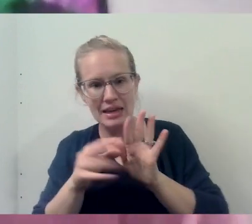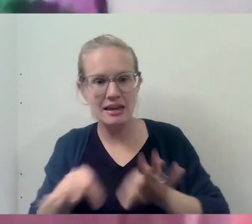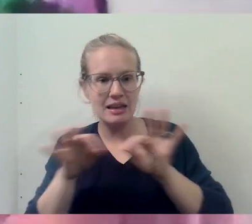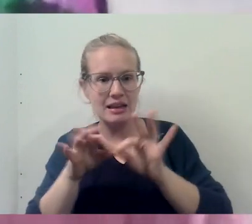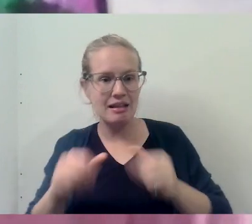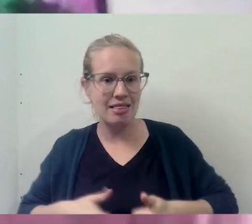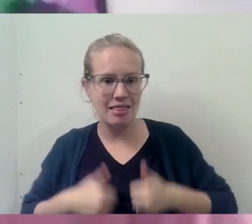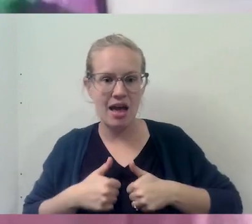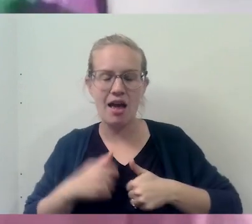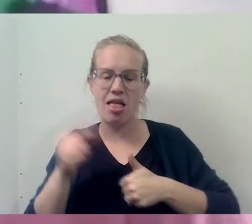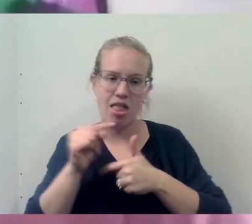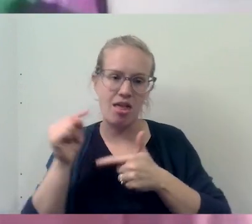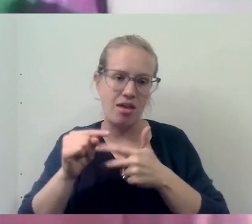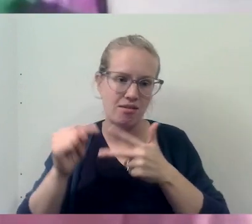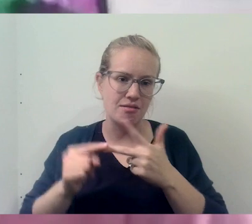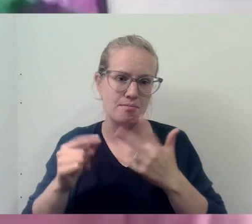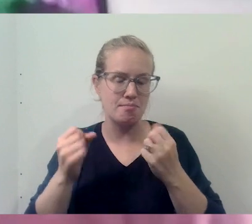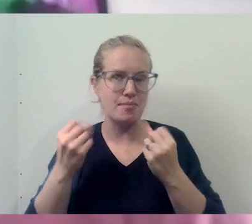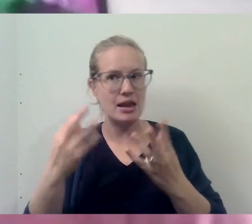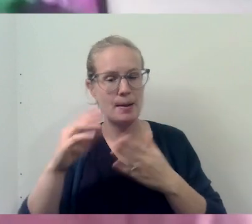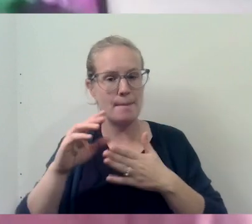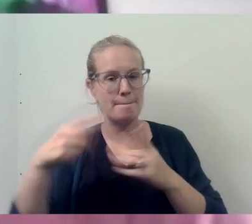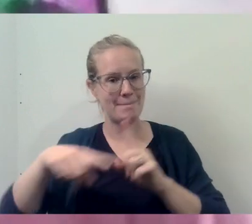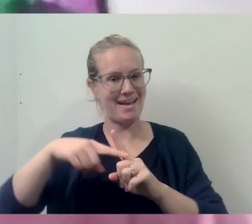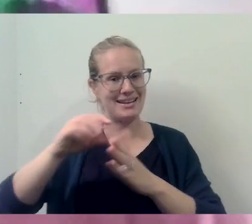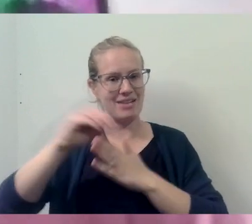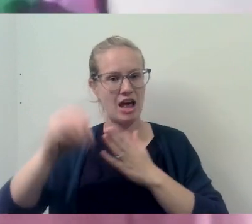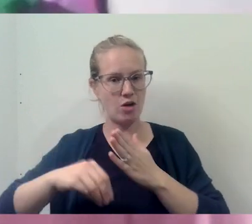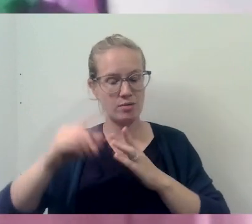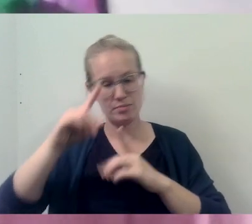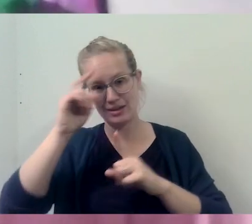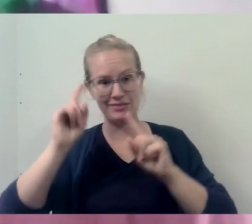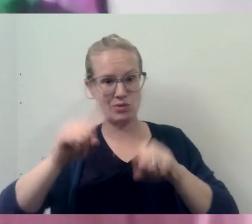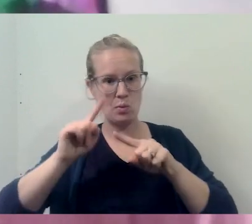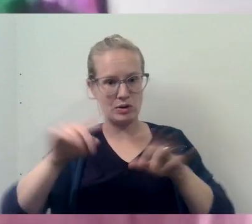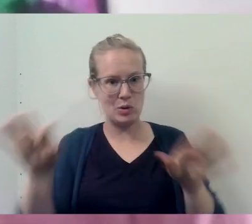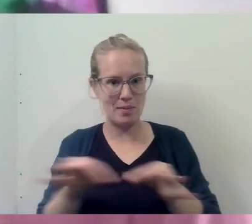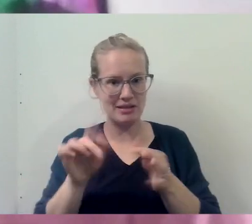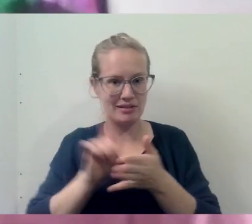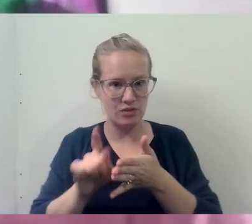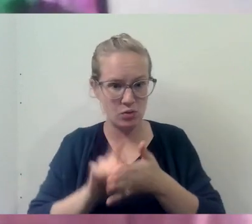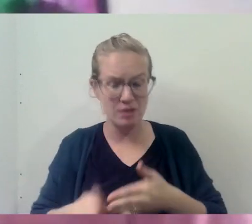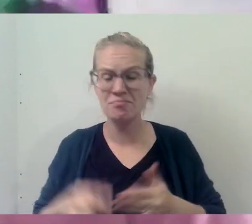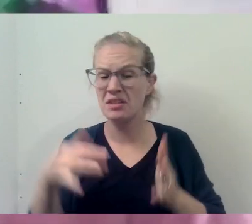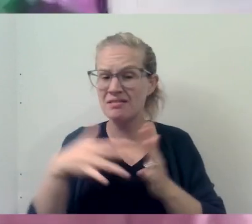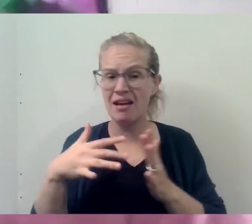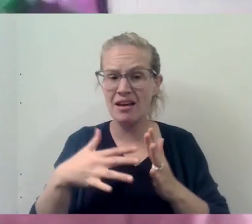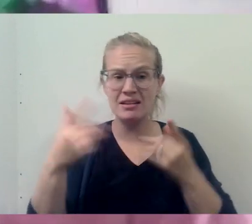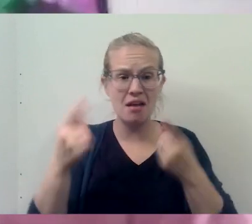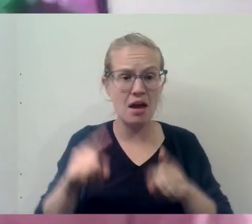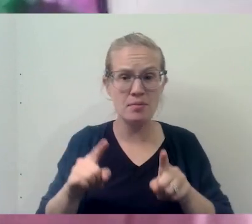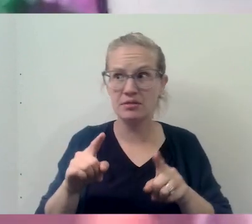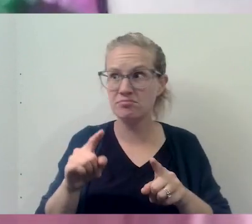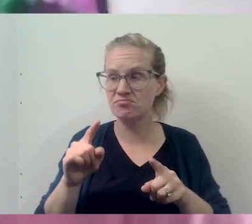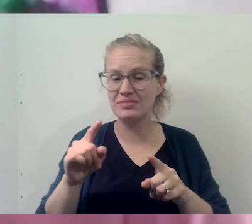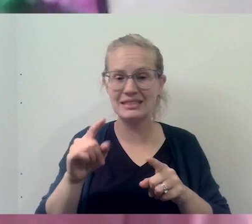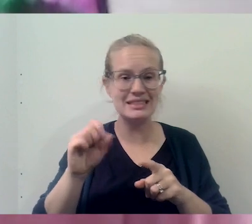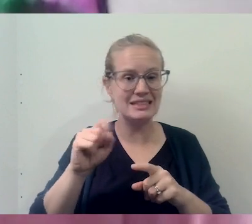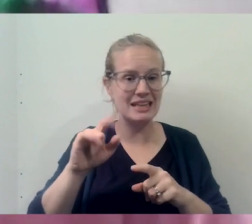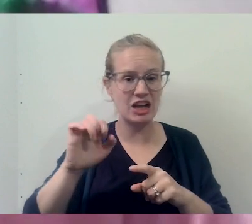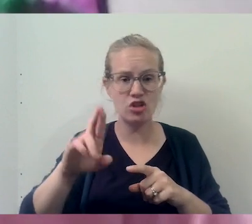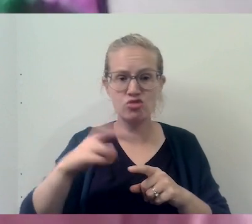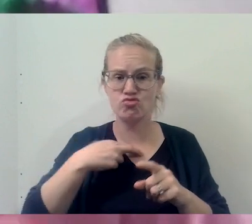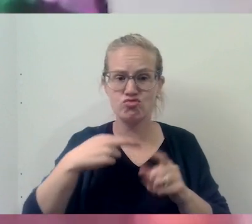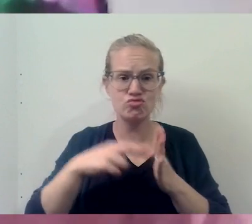goes on and on. I could list a whole bunch of positive outcomes there. Um, and, and these studies have been done by, um, you know, secular